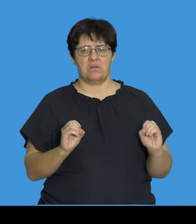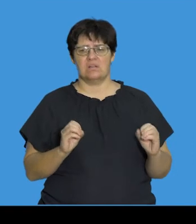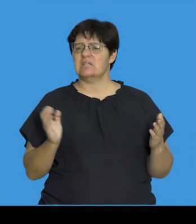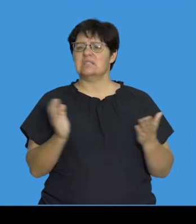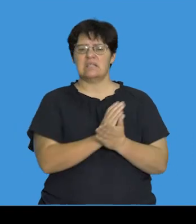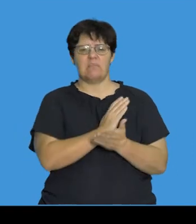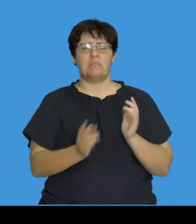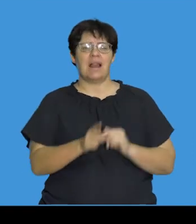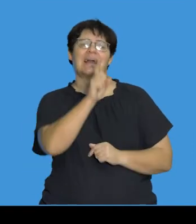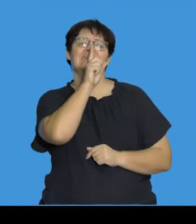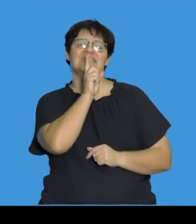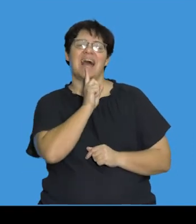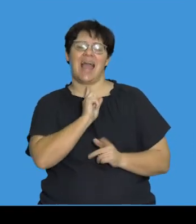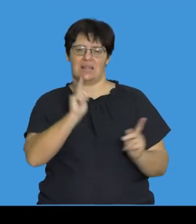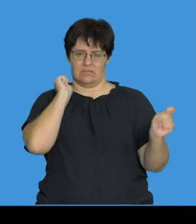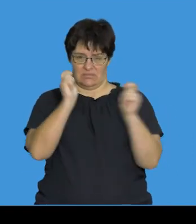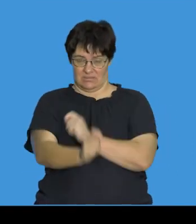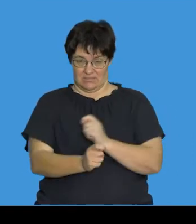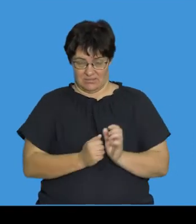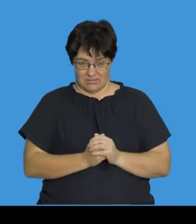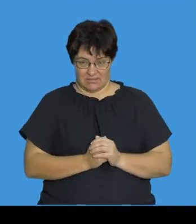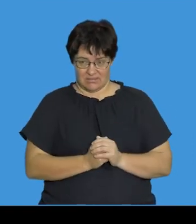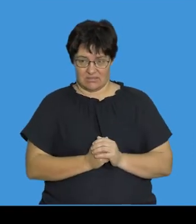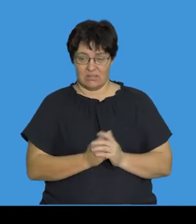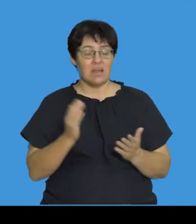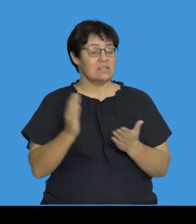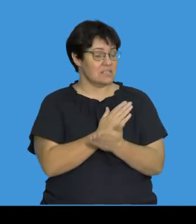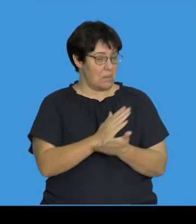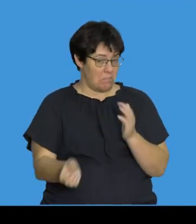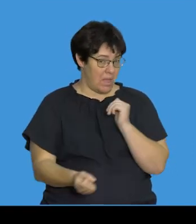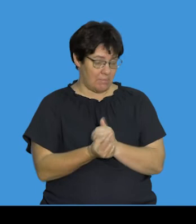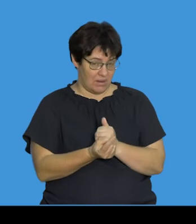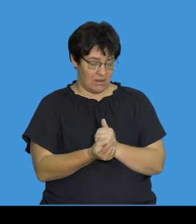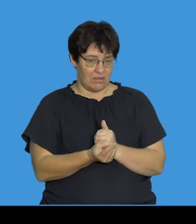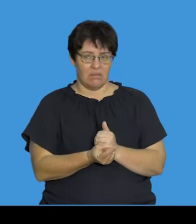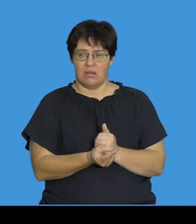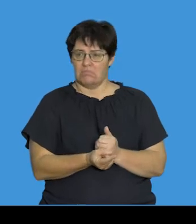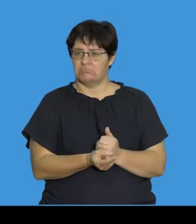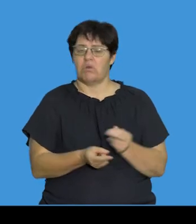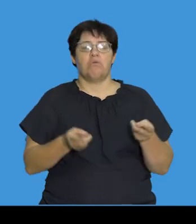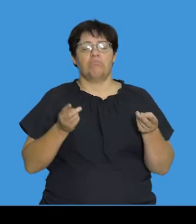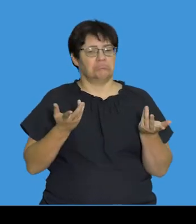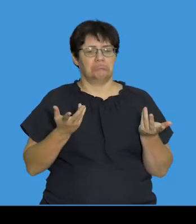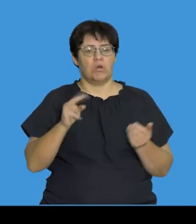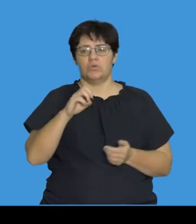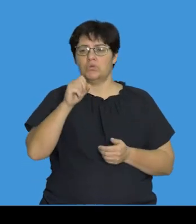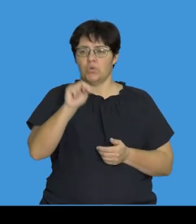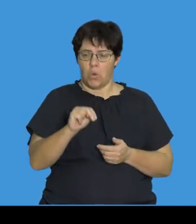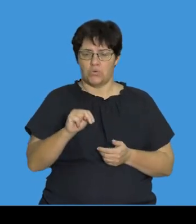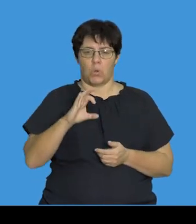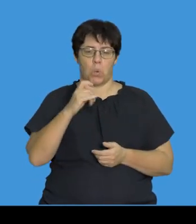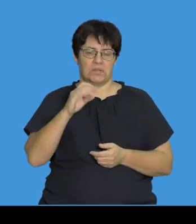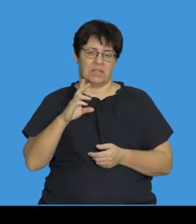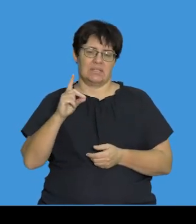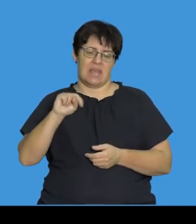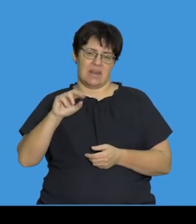context, a silent mutation. Some mutations can occur in the non-coding DNA and, in thus,